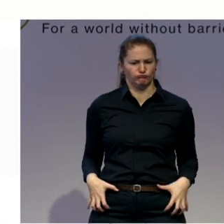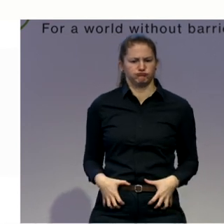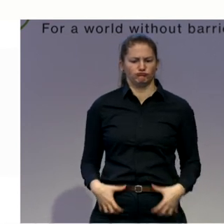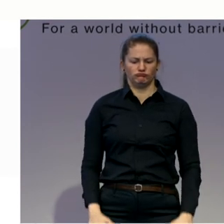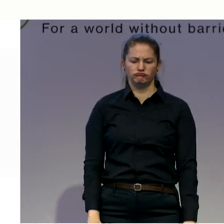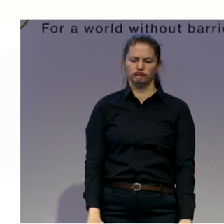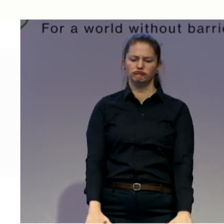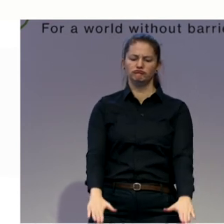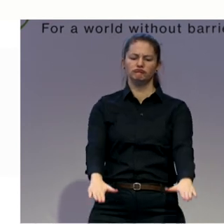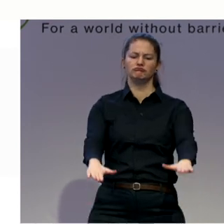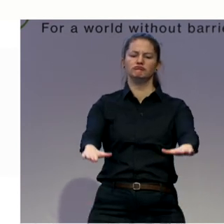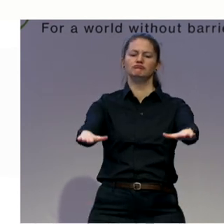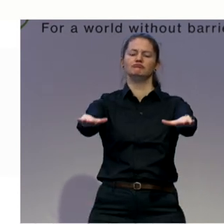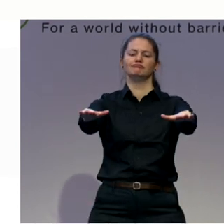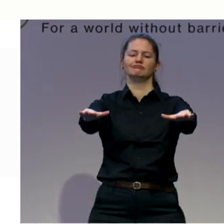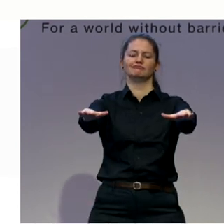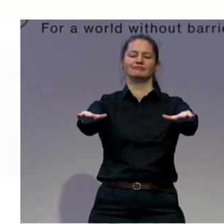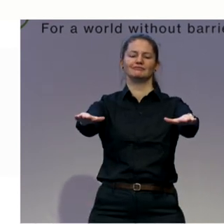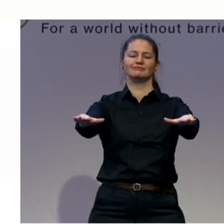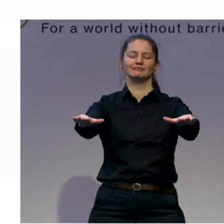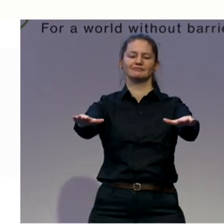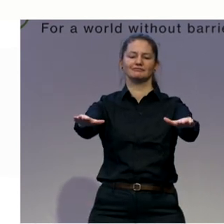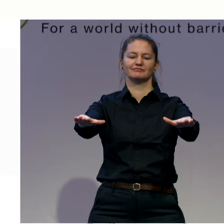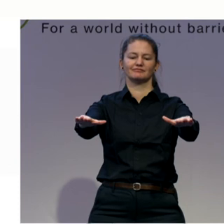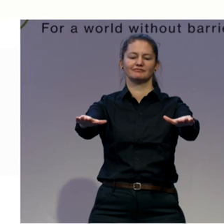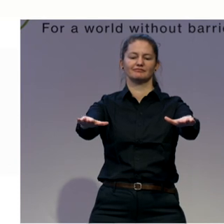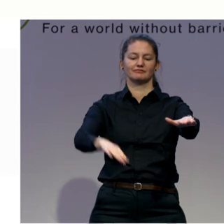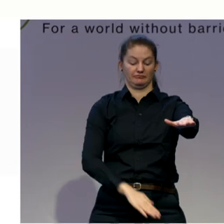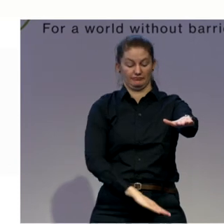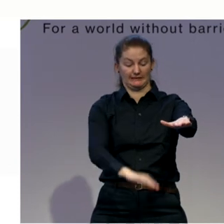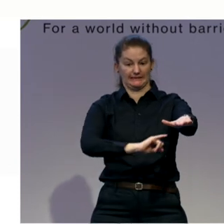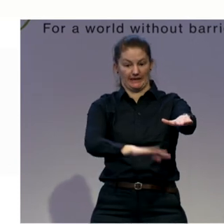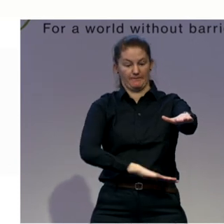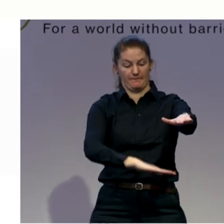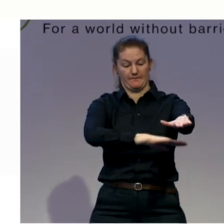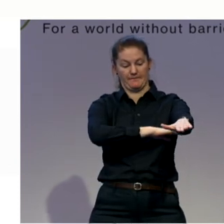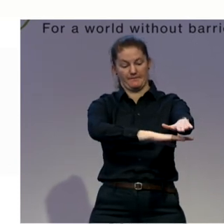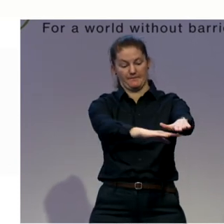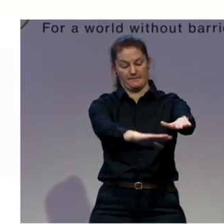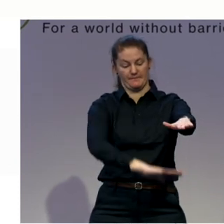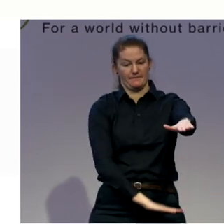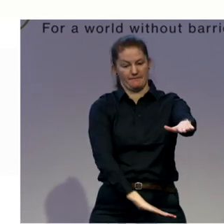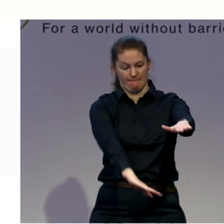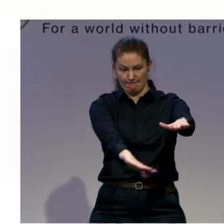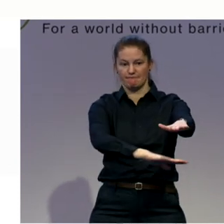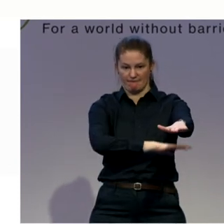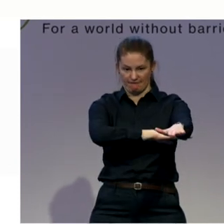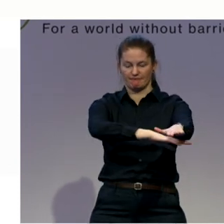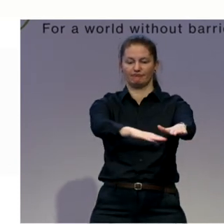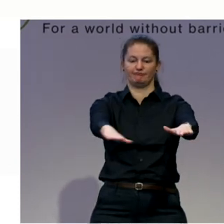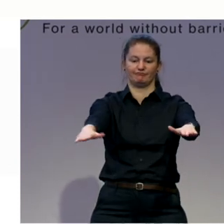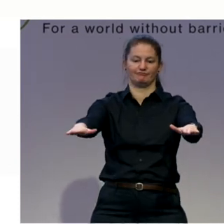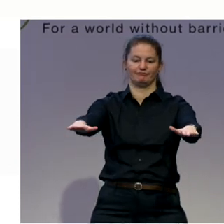your shoulders. So your arms are parallel with the floor. Now we are just prepared.